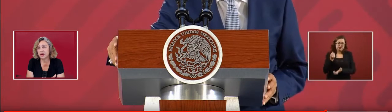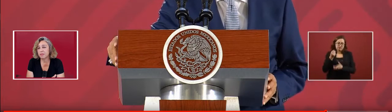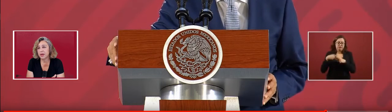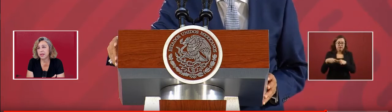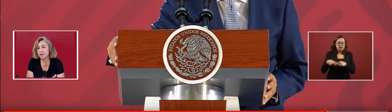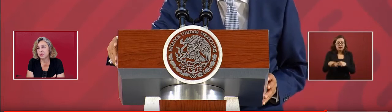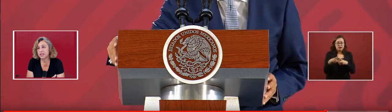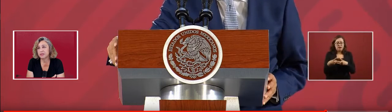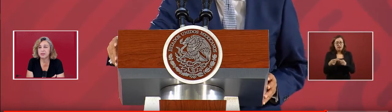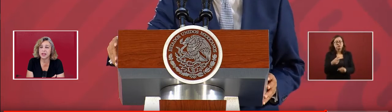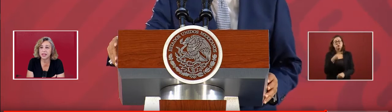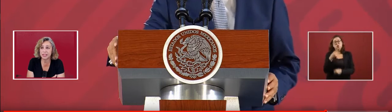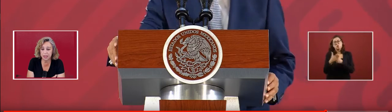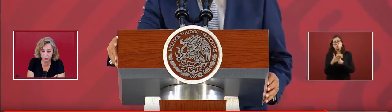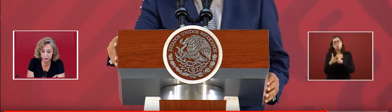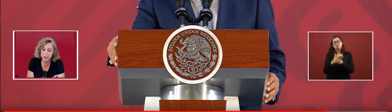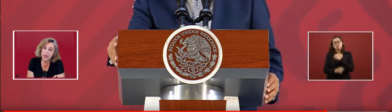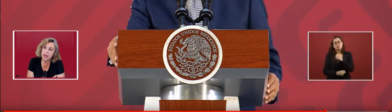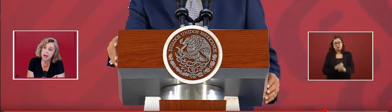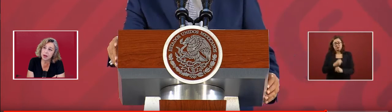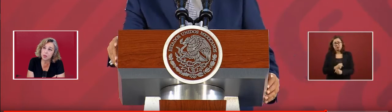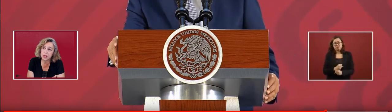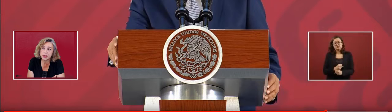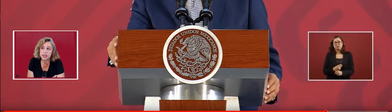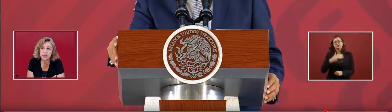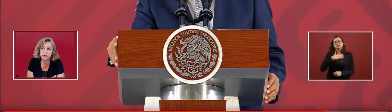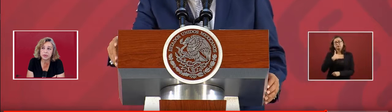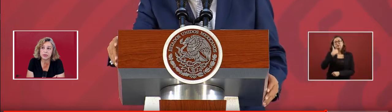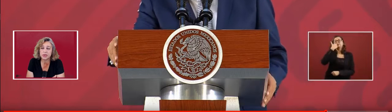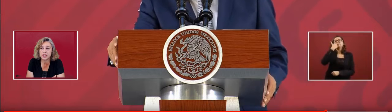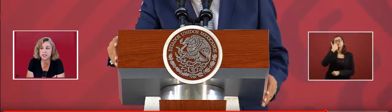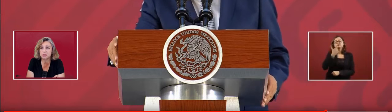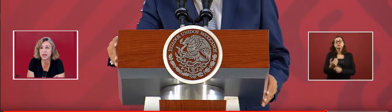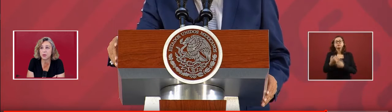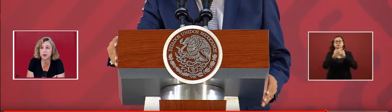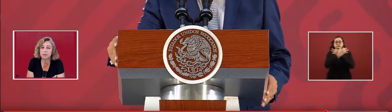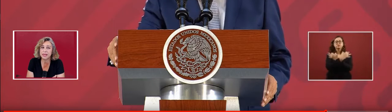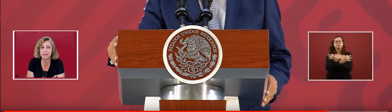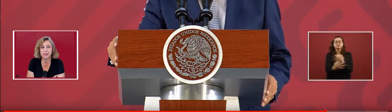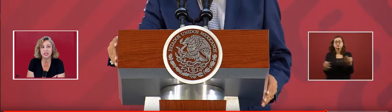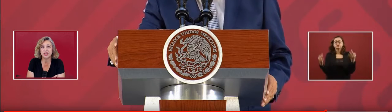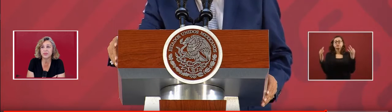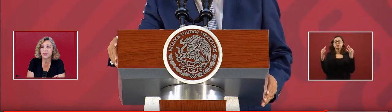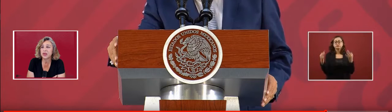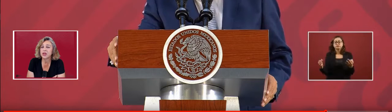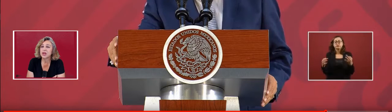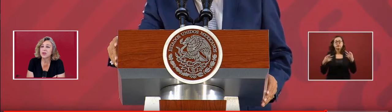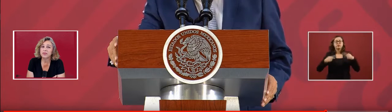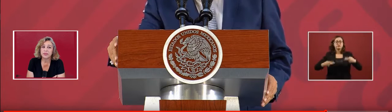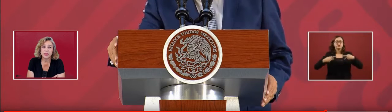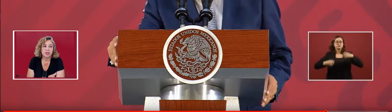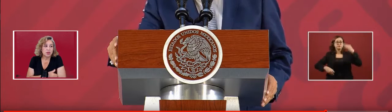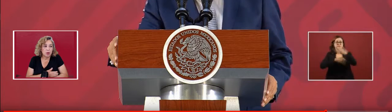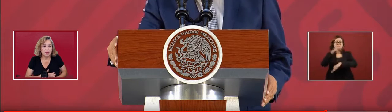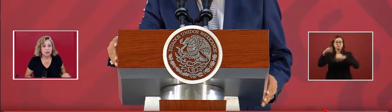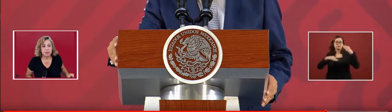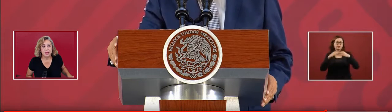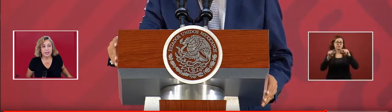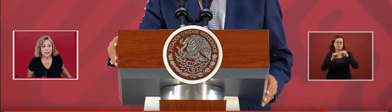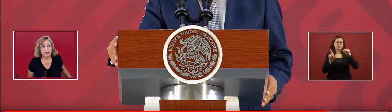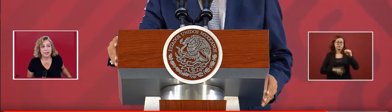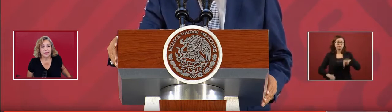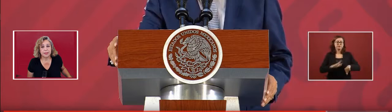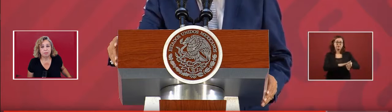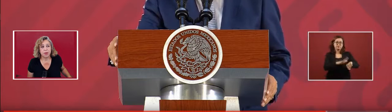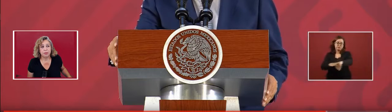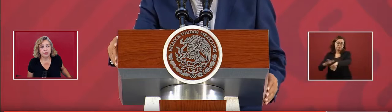the income and the budget for the next year. And I want to transmit one message to all the